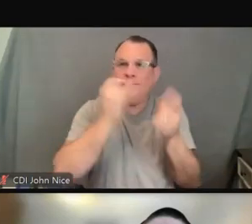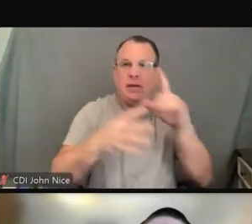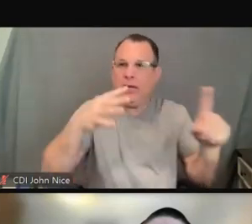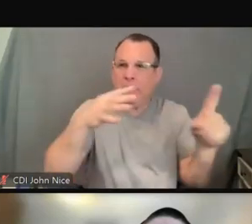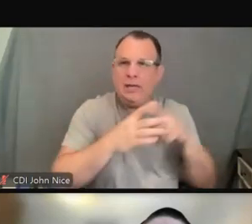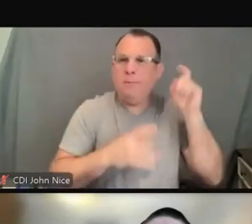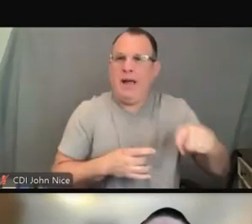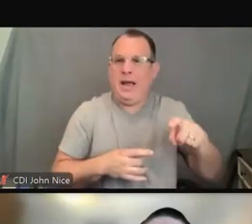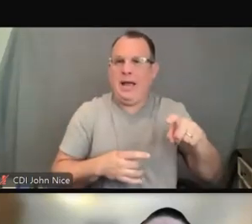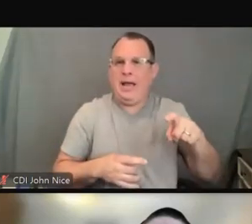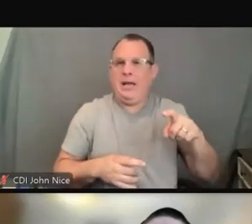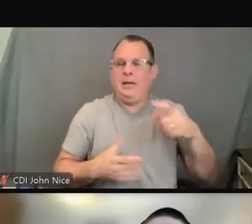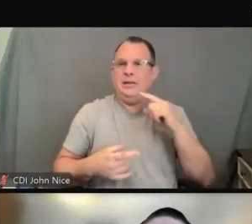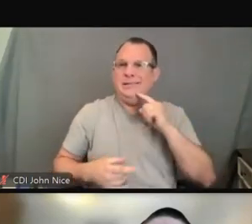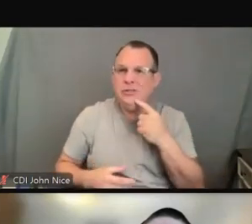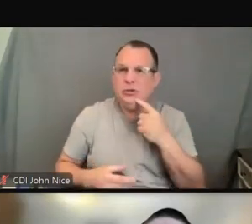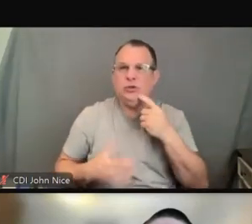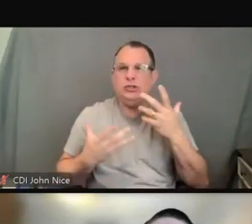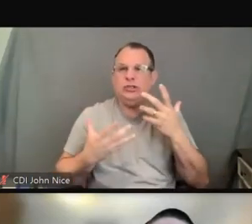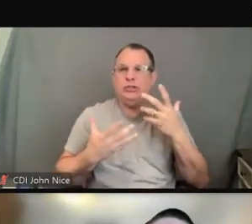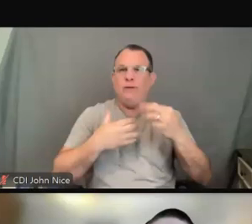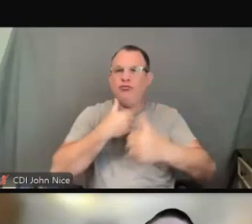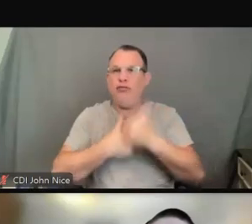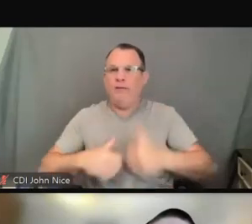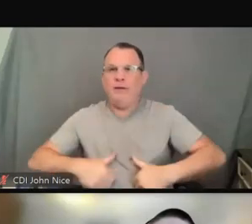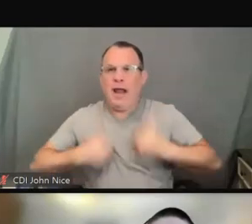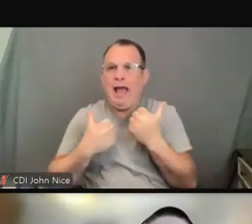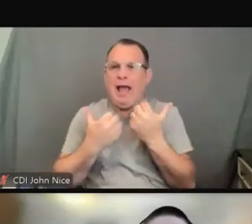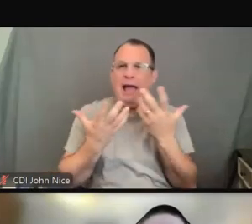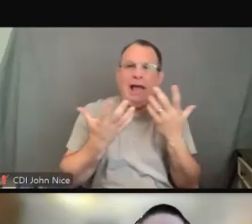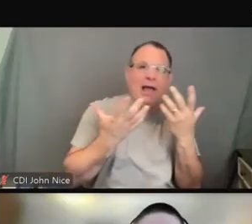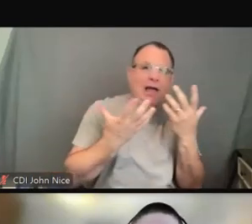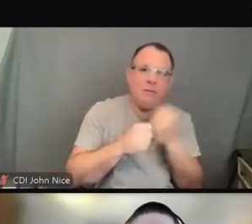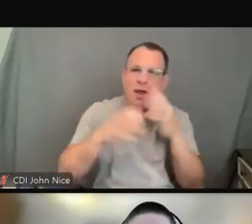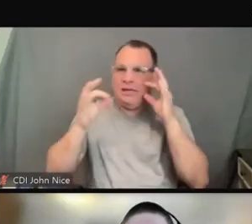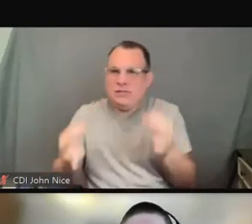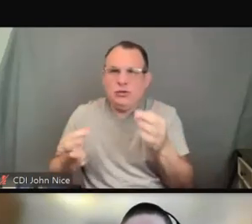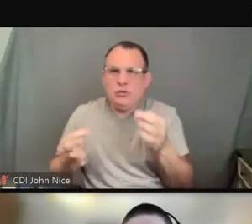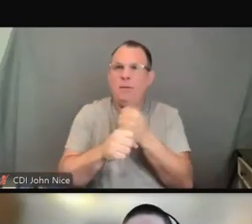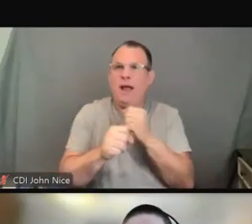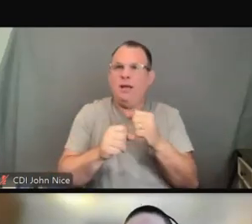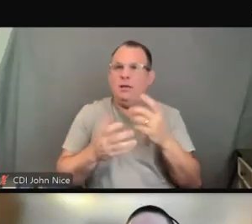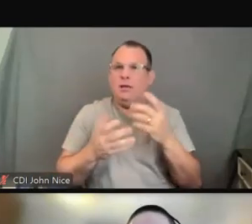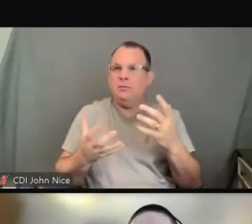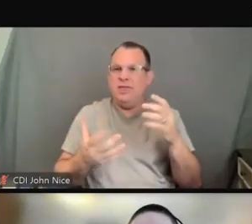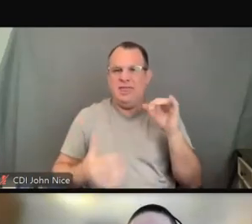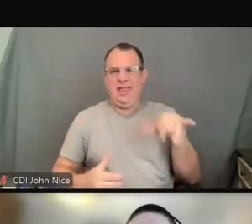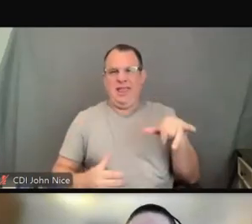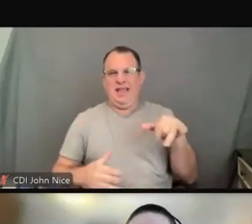involving imminent threat to the safety or welfare of an individual or the public.